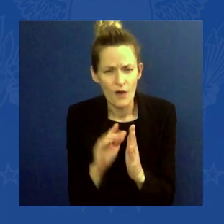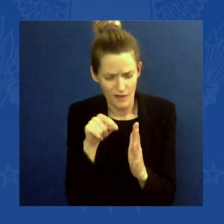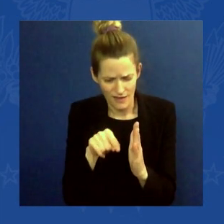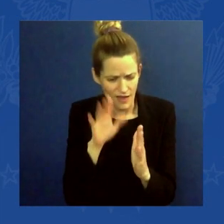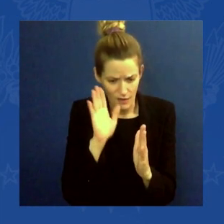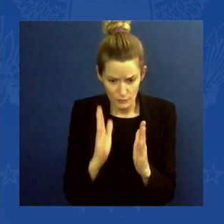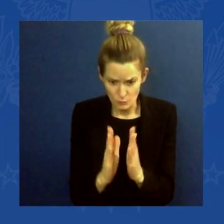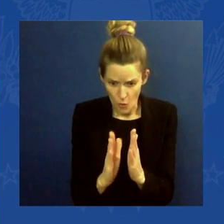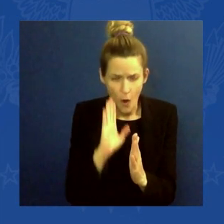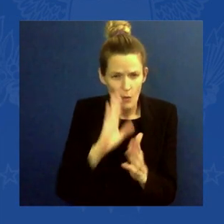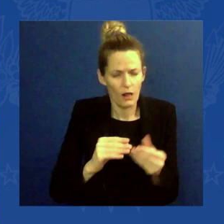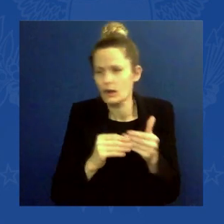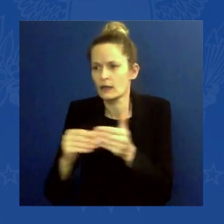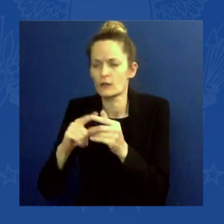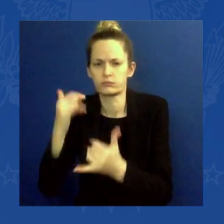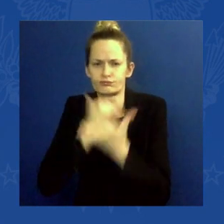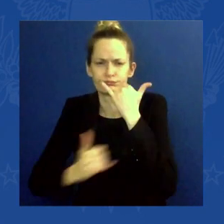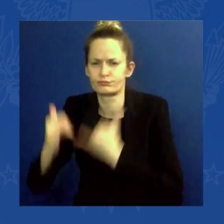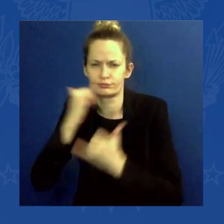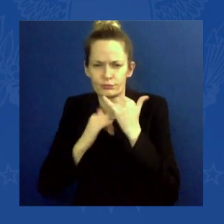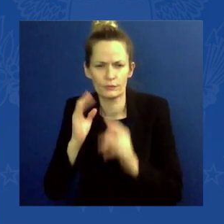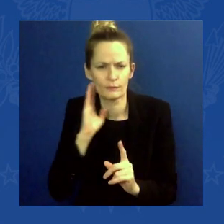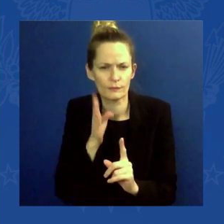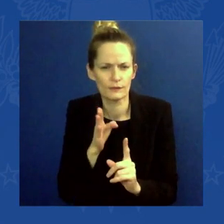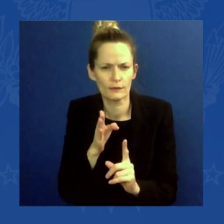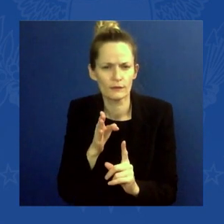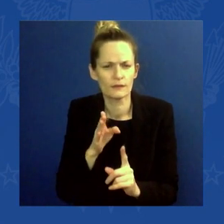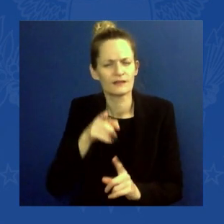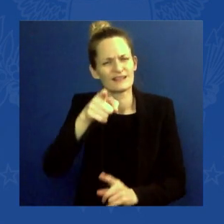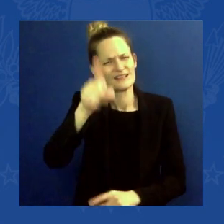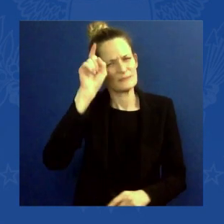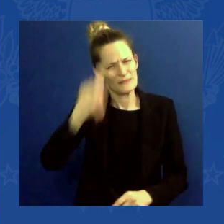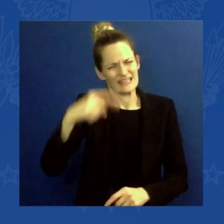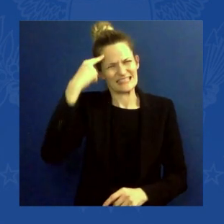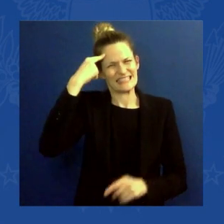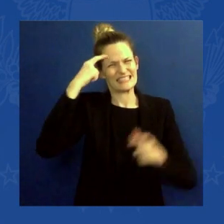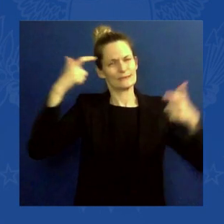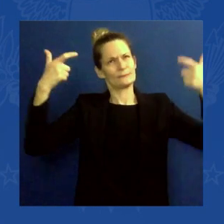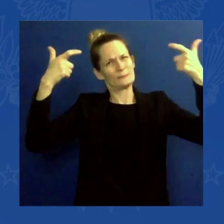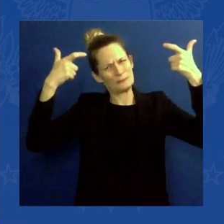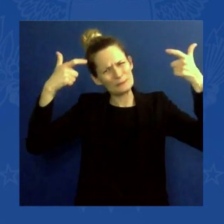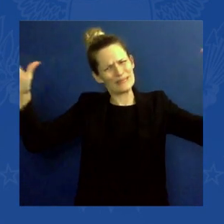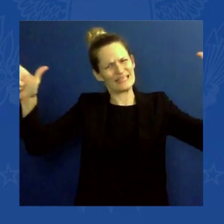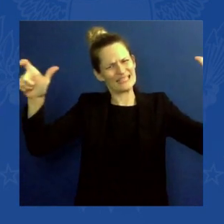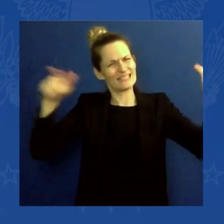nation is going to come together, and we are going to beat this climate change. Thank you.